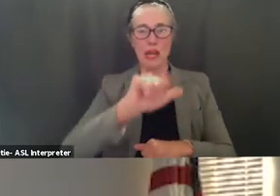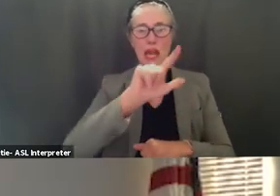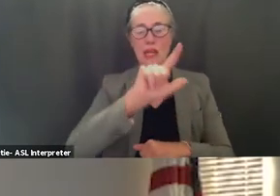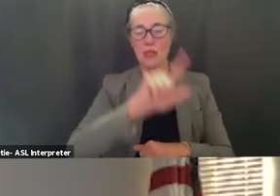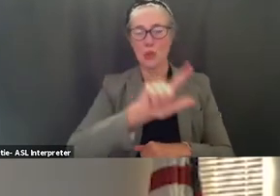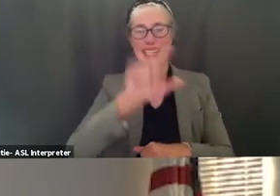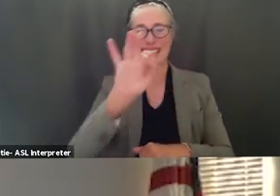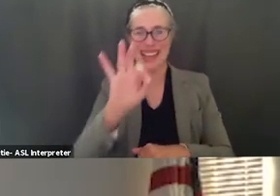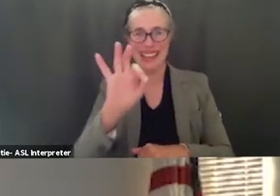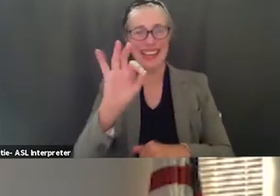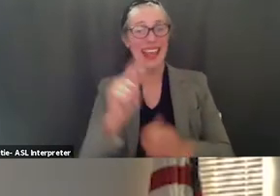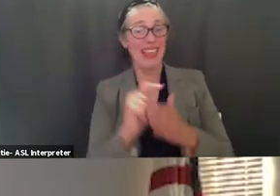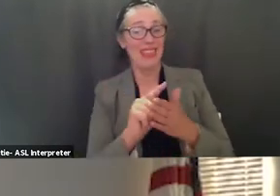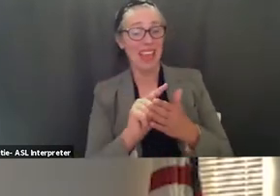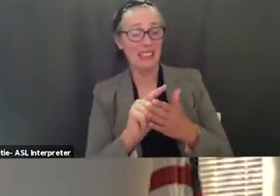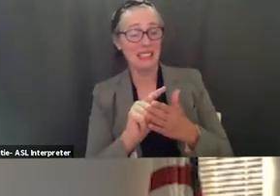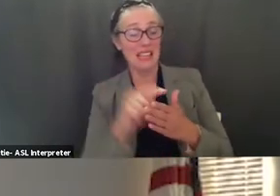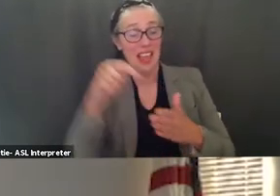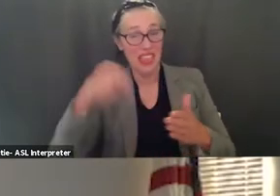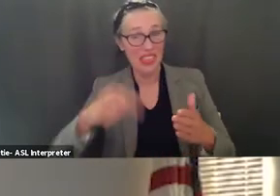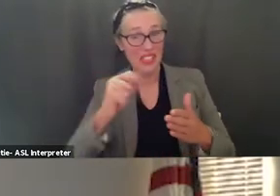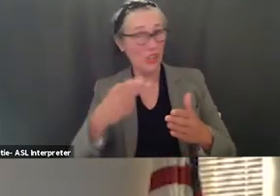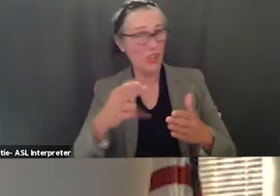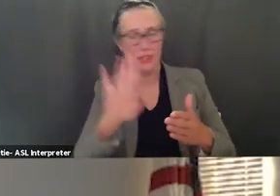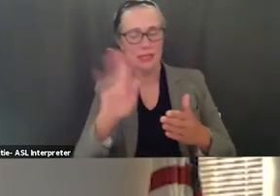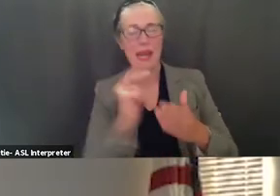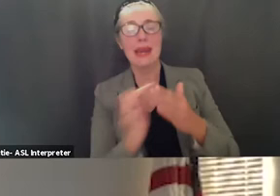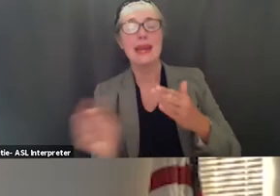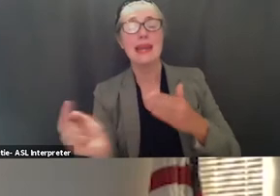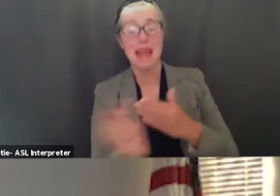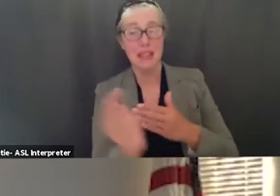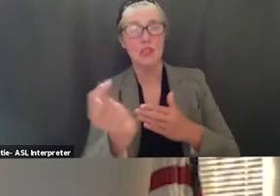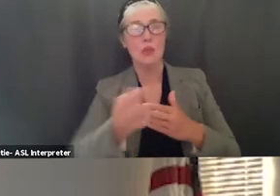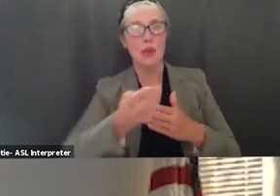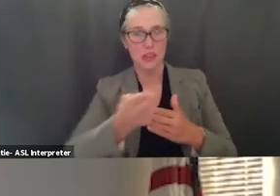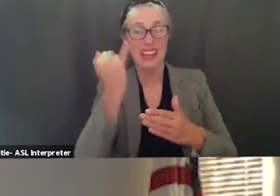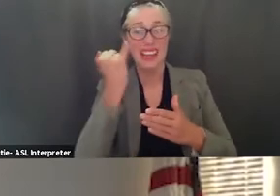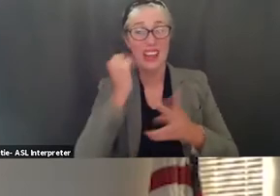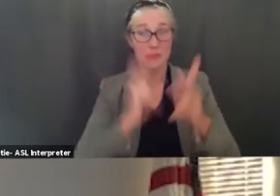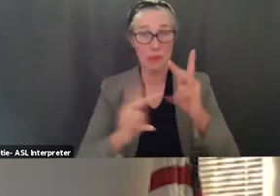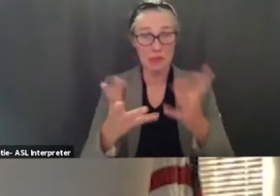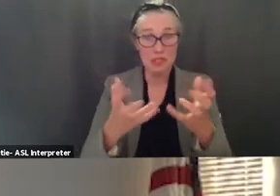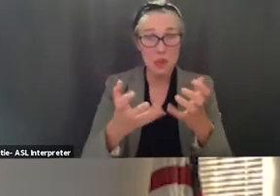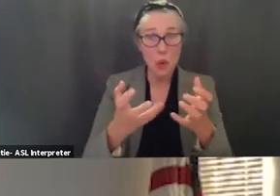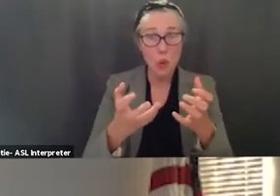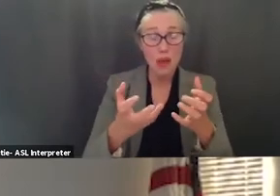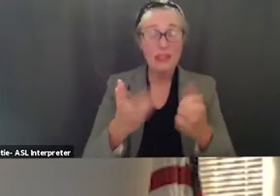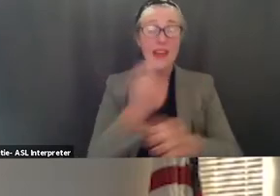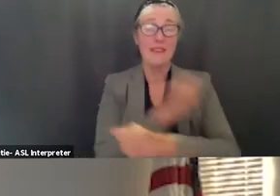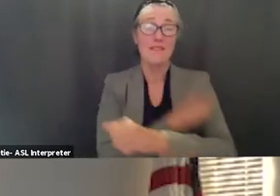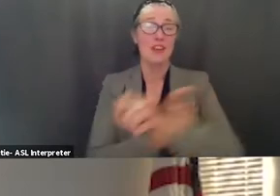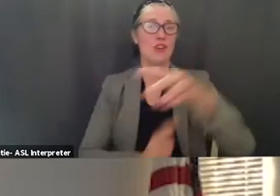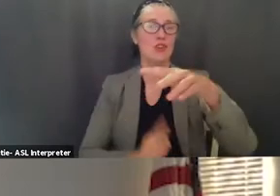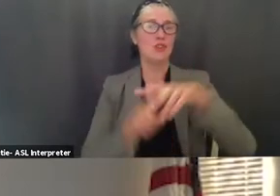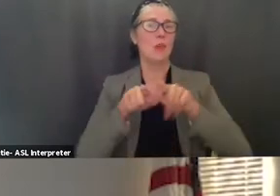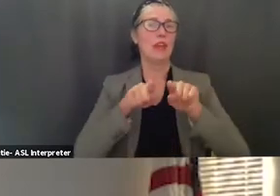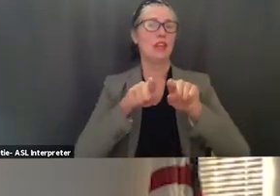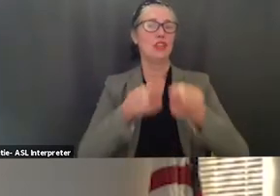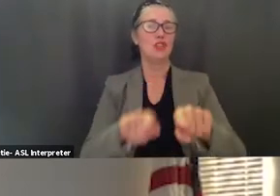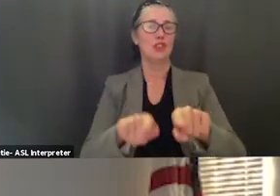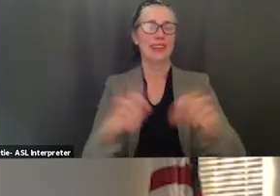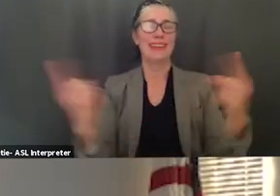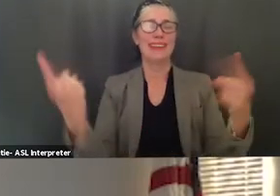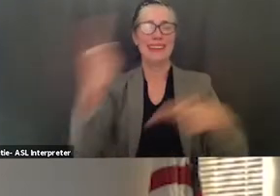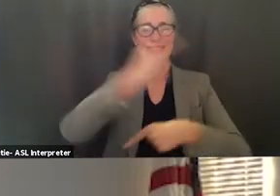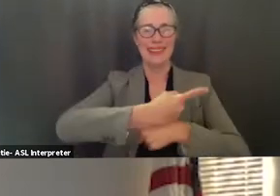uh so if you know people that are still open to vaccinations uh they can just show up there during the day and get one um